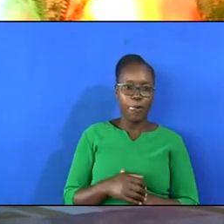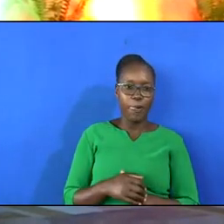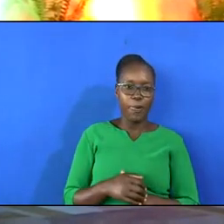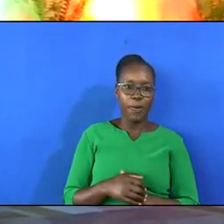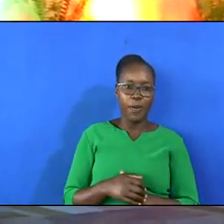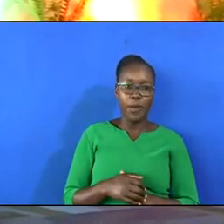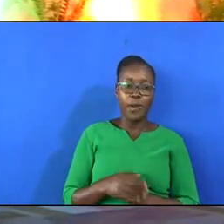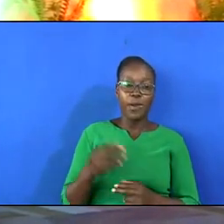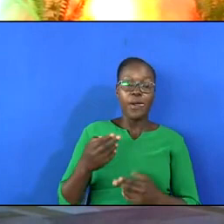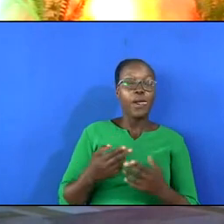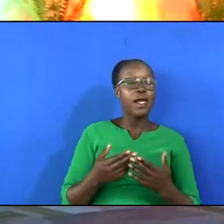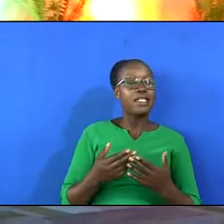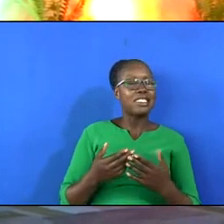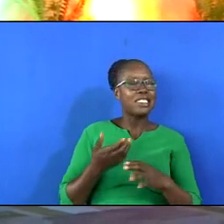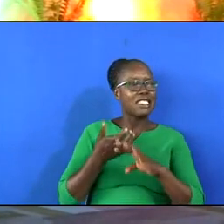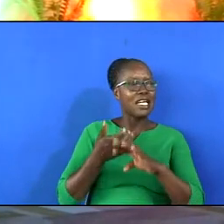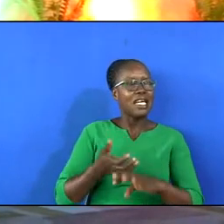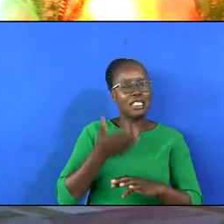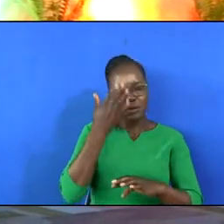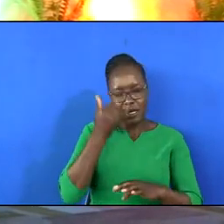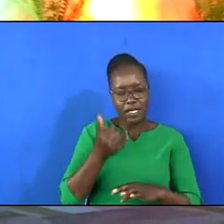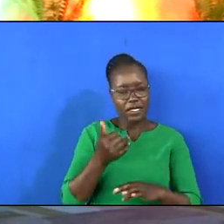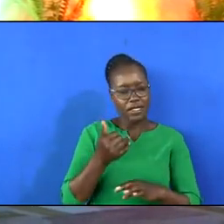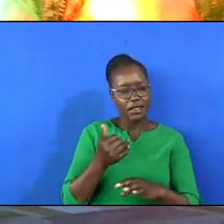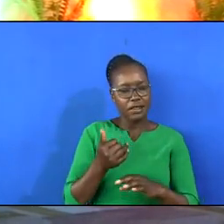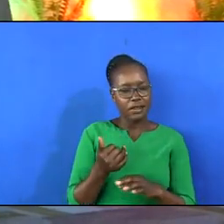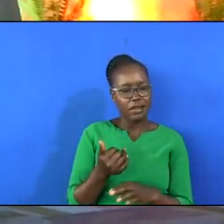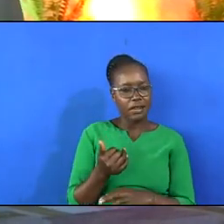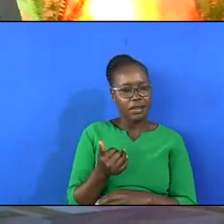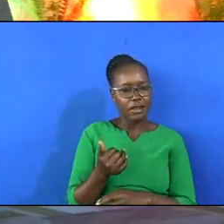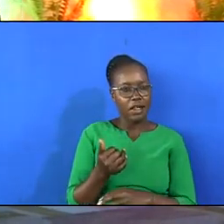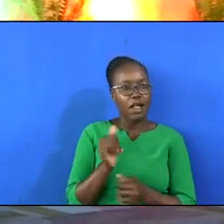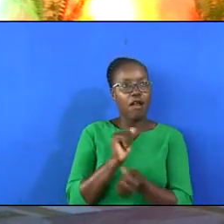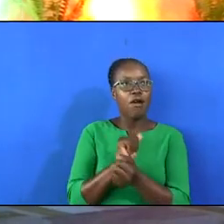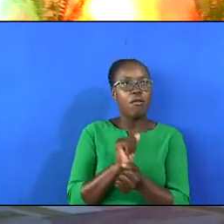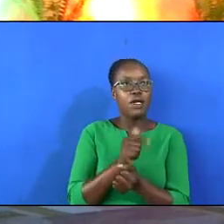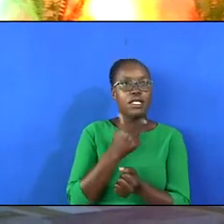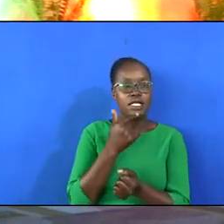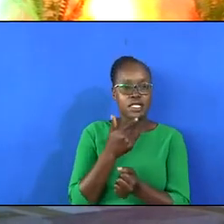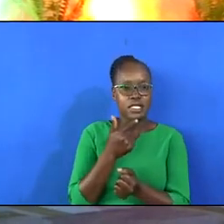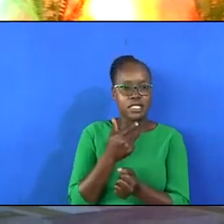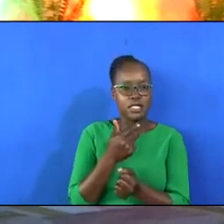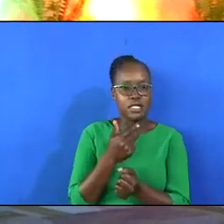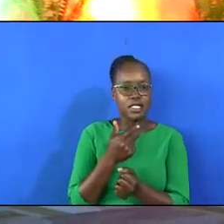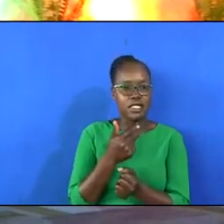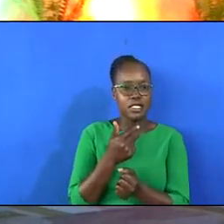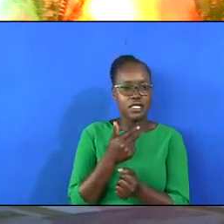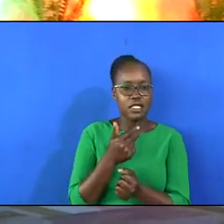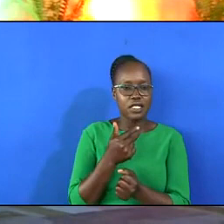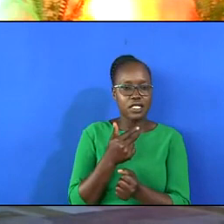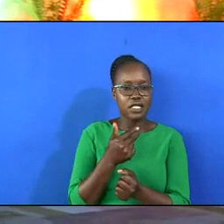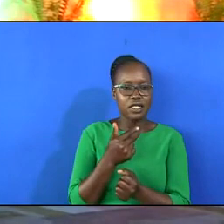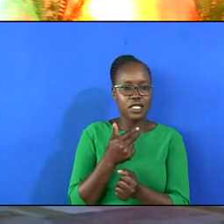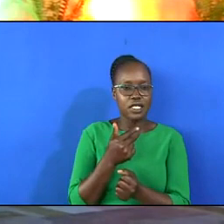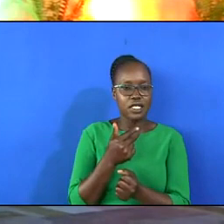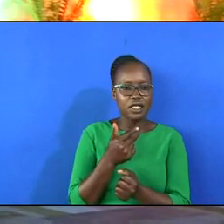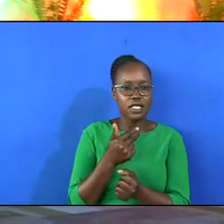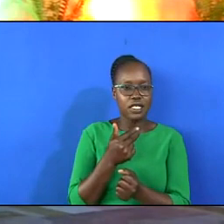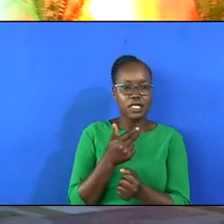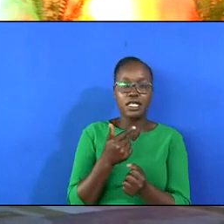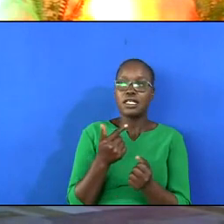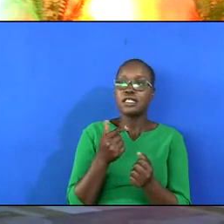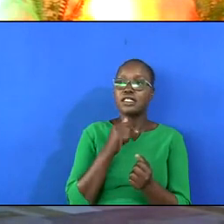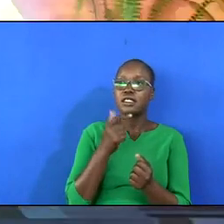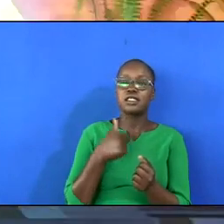It's higher because it's God himself. Paul says, he describes to